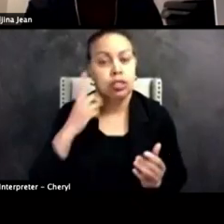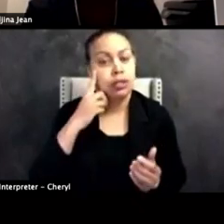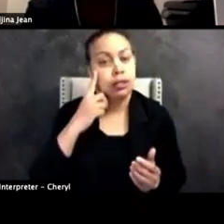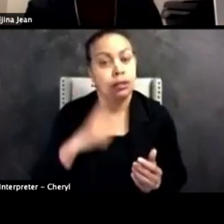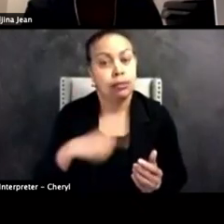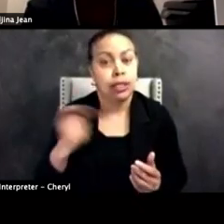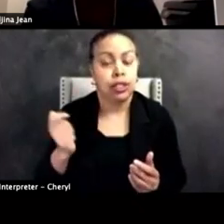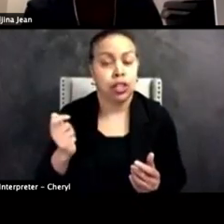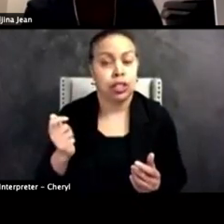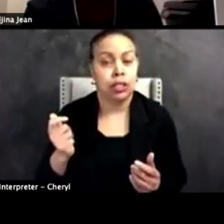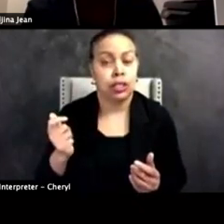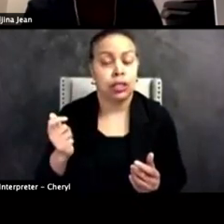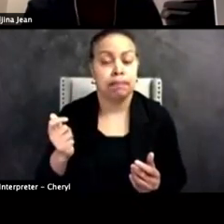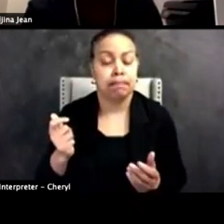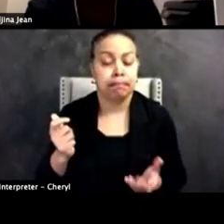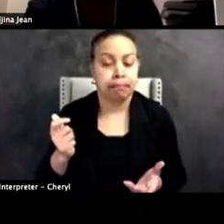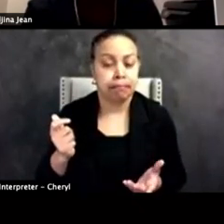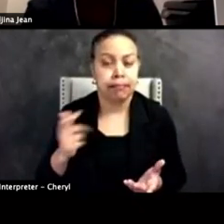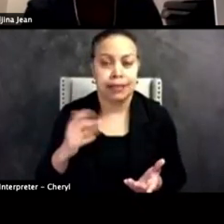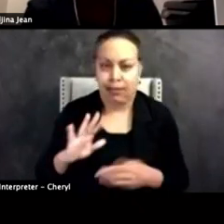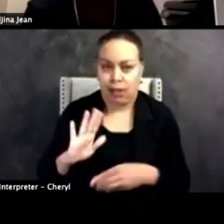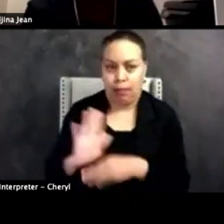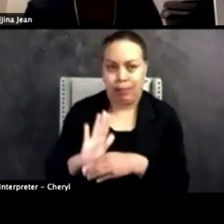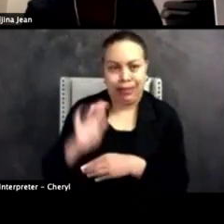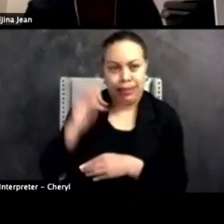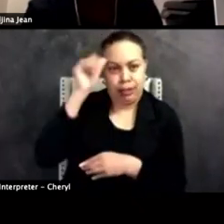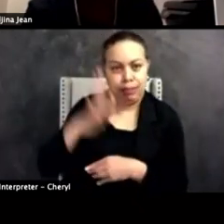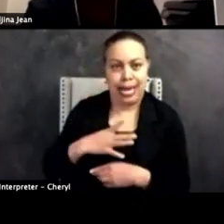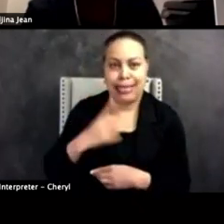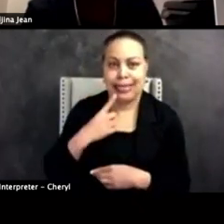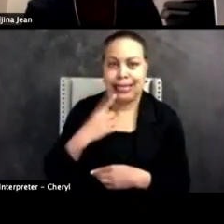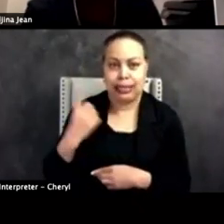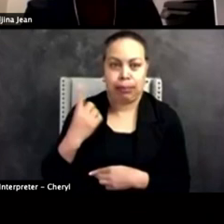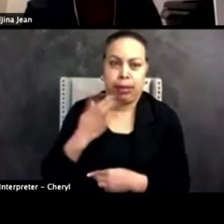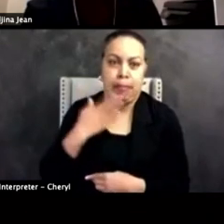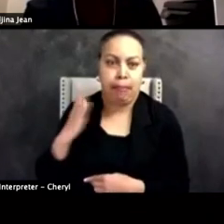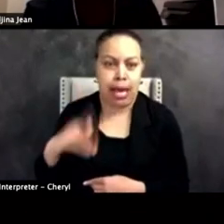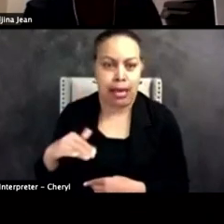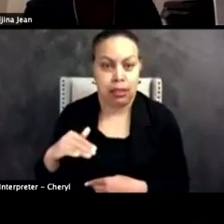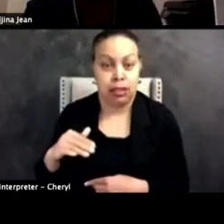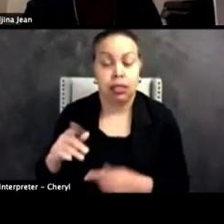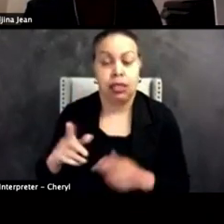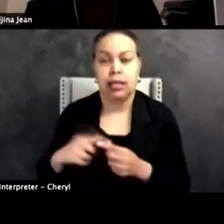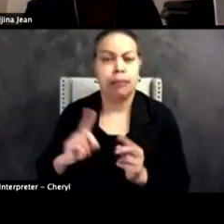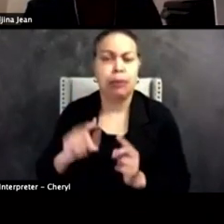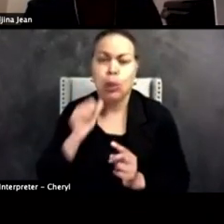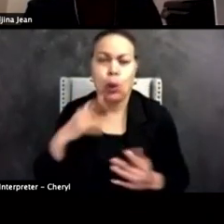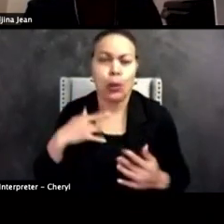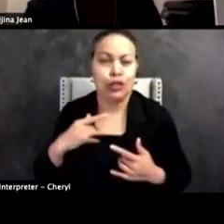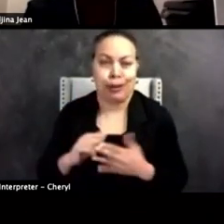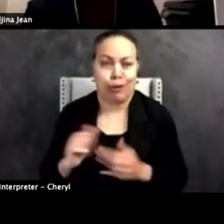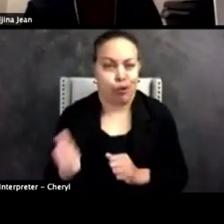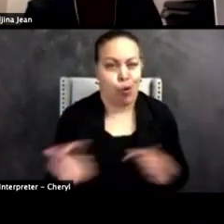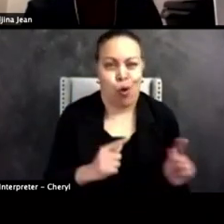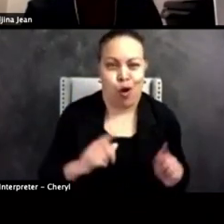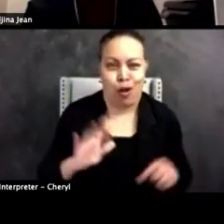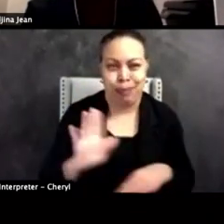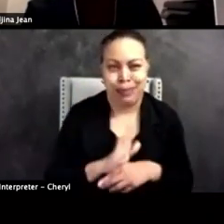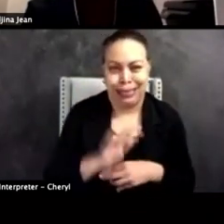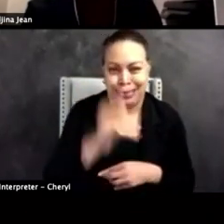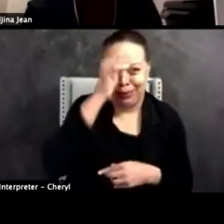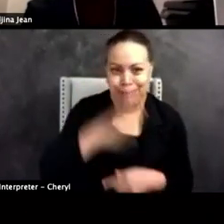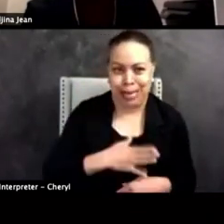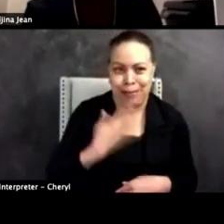if a businessman says something bad, people don't worry that all businessmen are automatically bad,